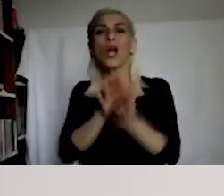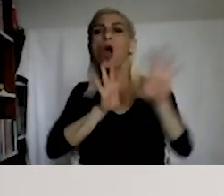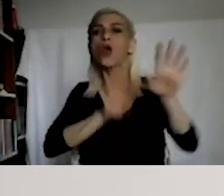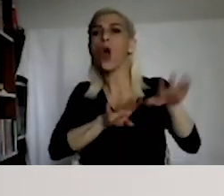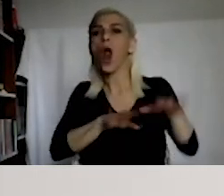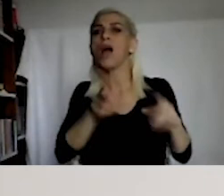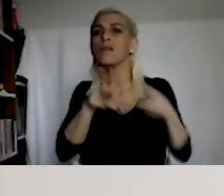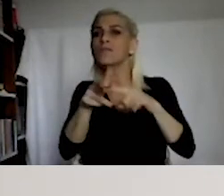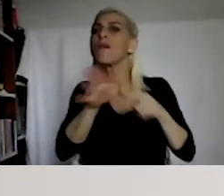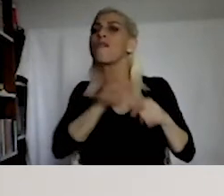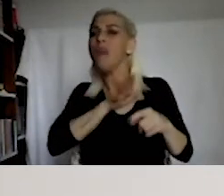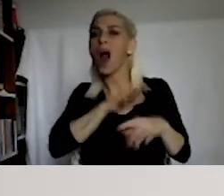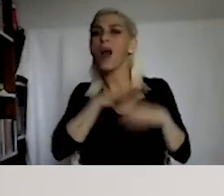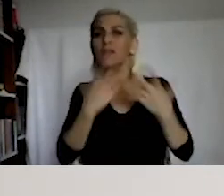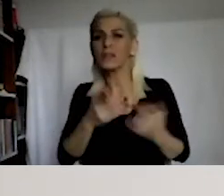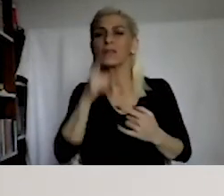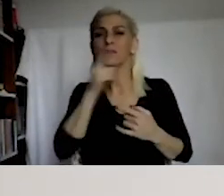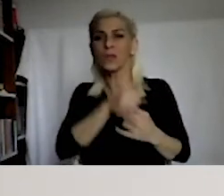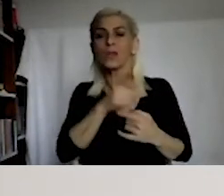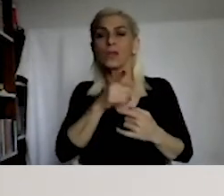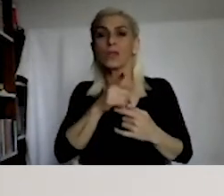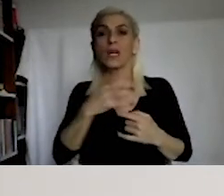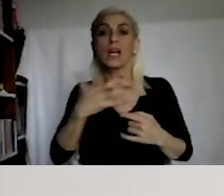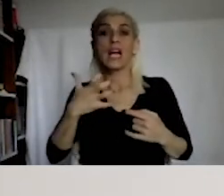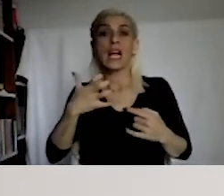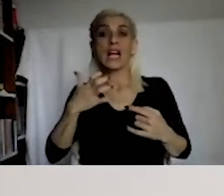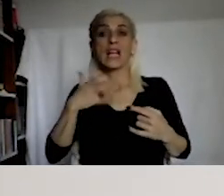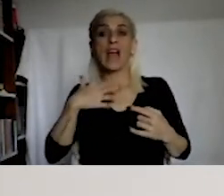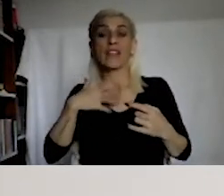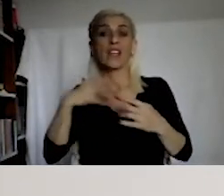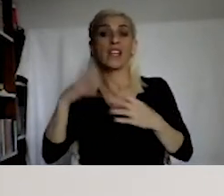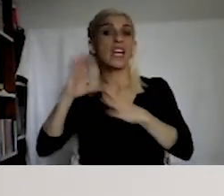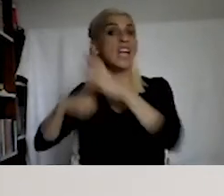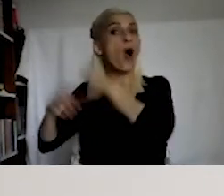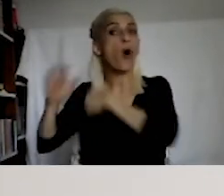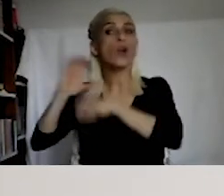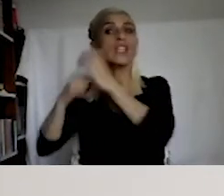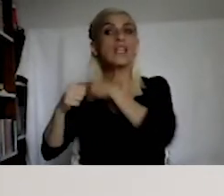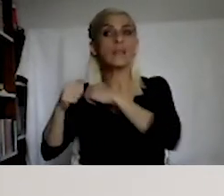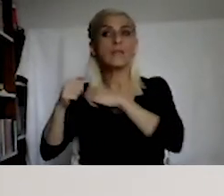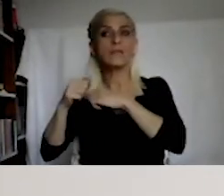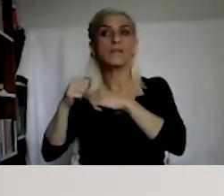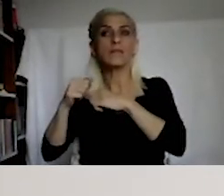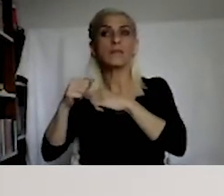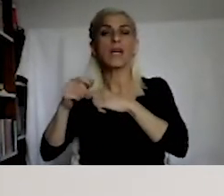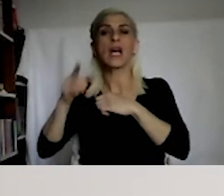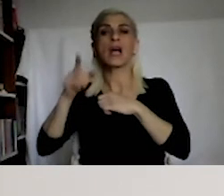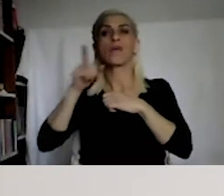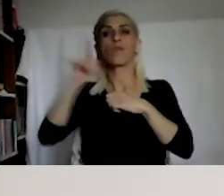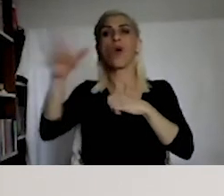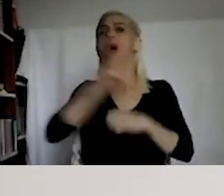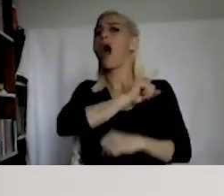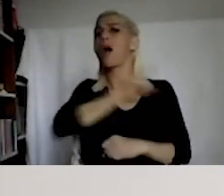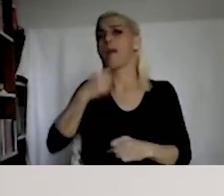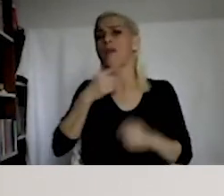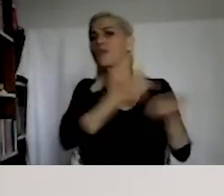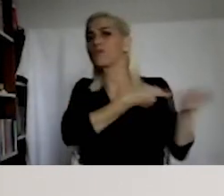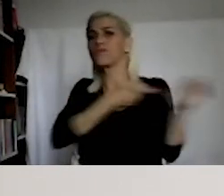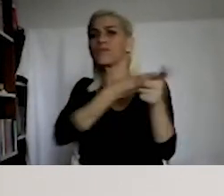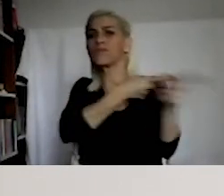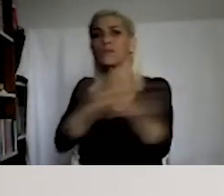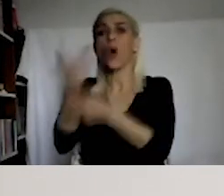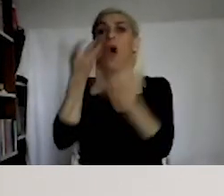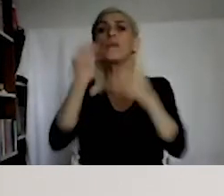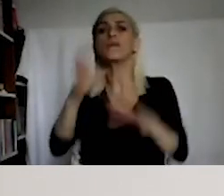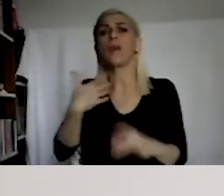a member of academia who negates the Holocaust